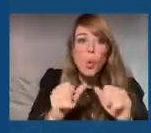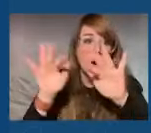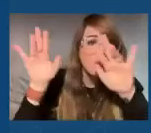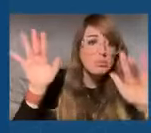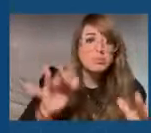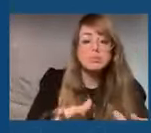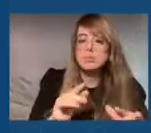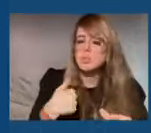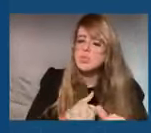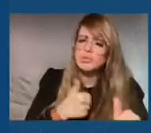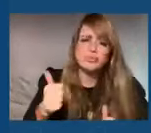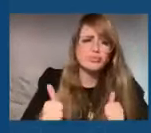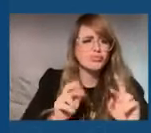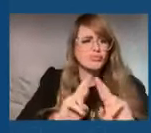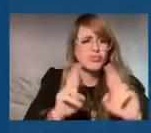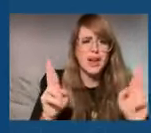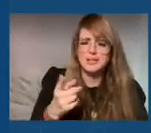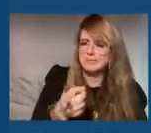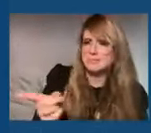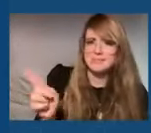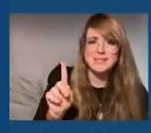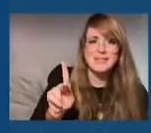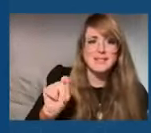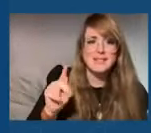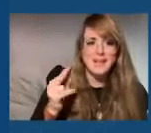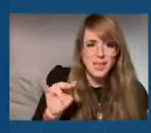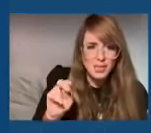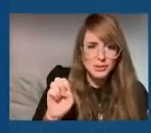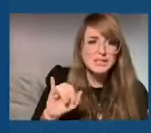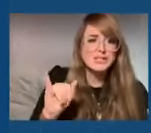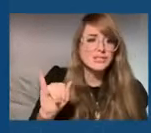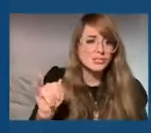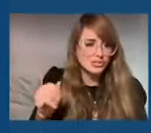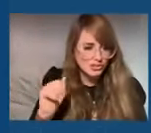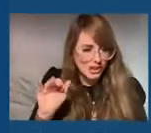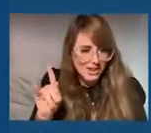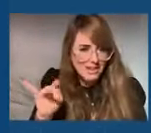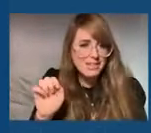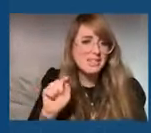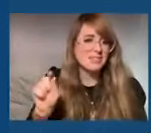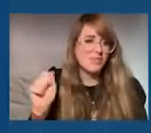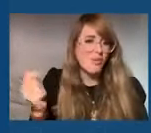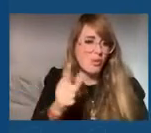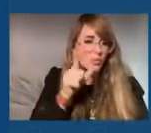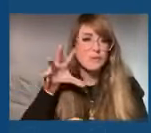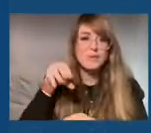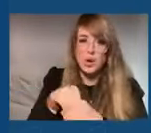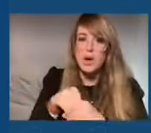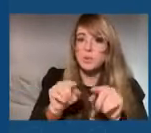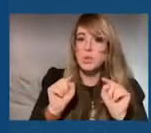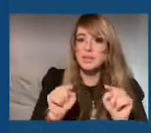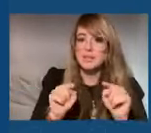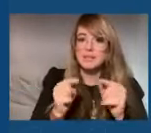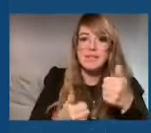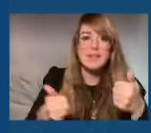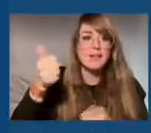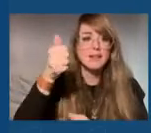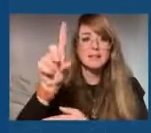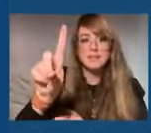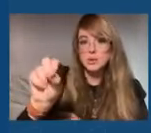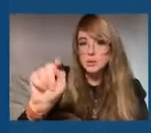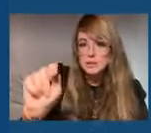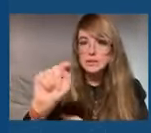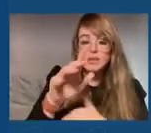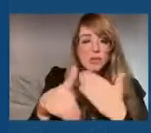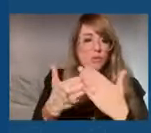Catherine Garcia, Jackie Bray, and everyone else who's so involved in this, head of the DOT, all those roads that were getting cleared,